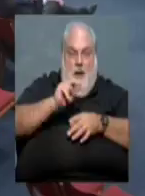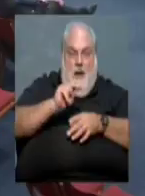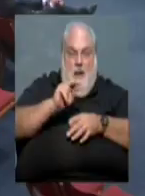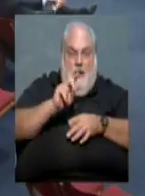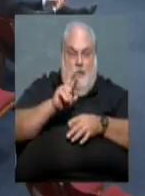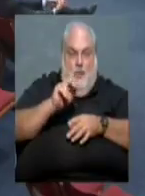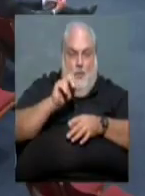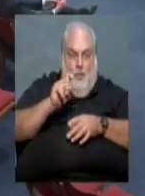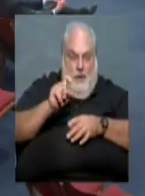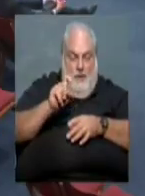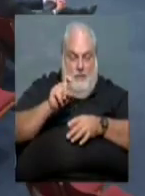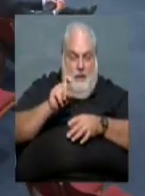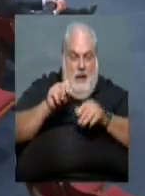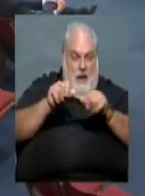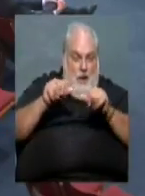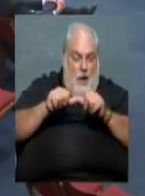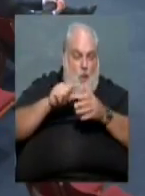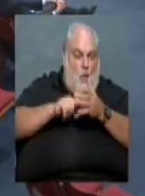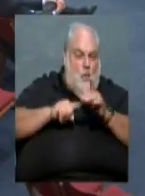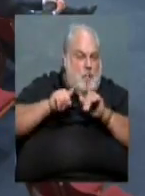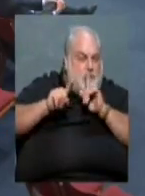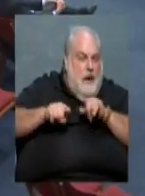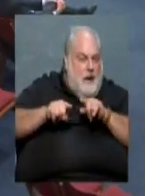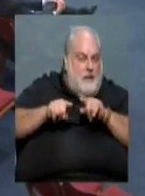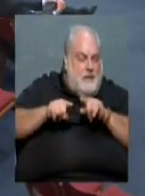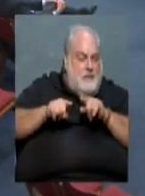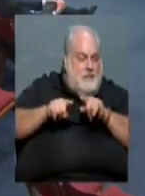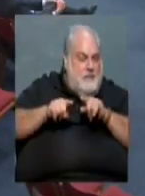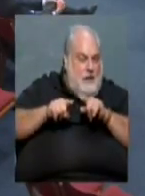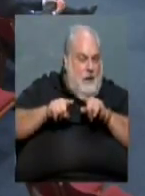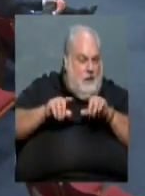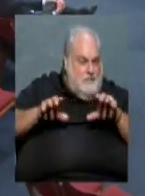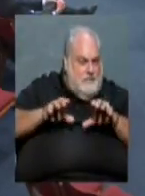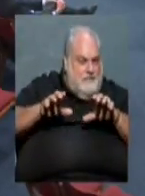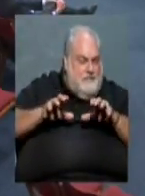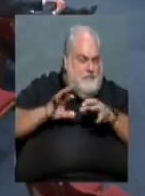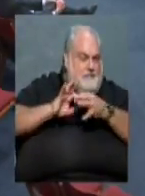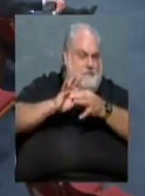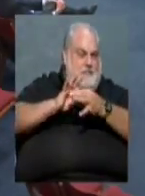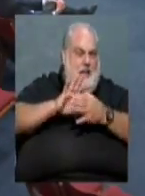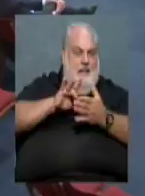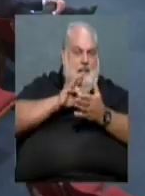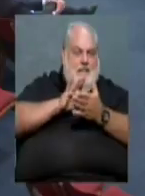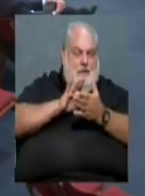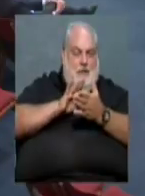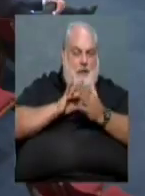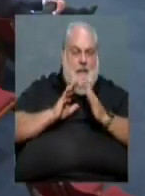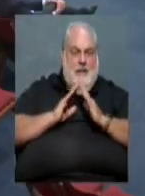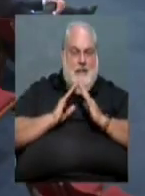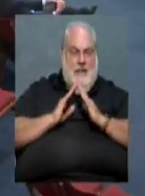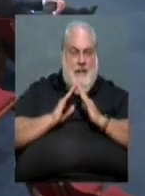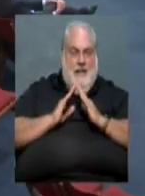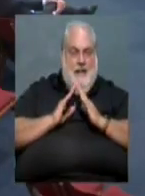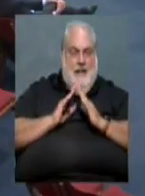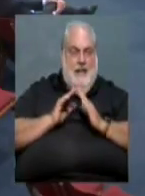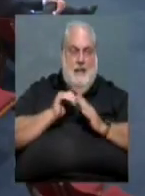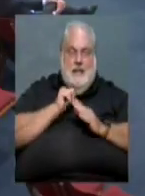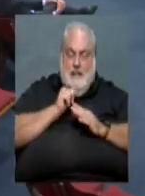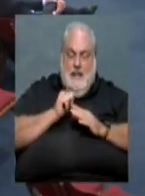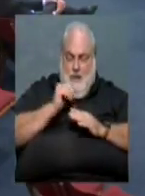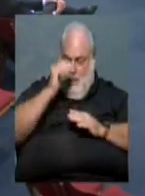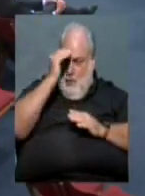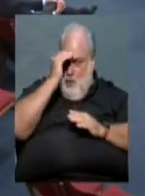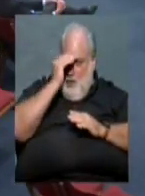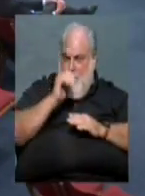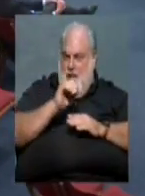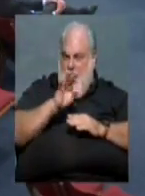response we're giving to these activities, because they seem to be concerning to a lot of people in the central part of the city, and they don't see or know, if